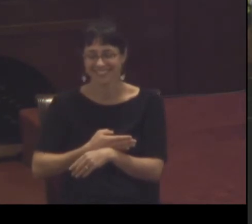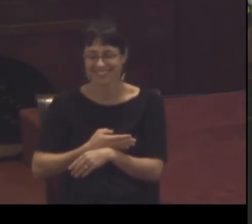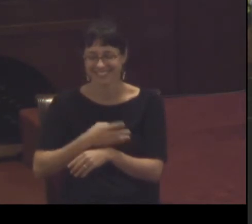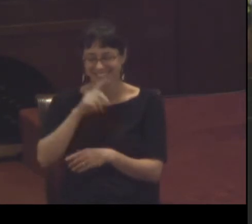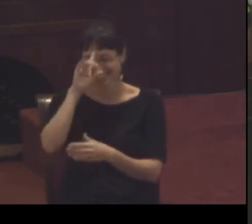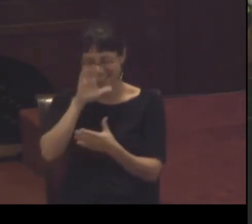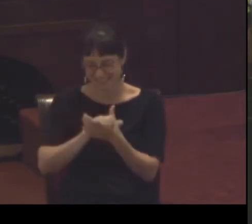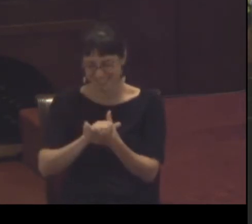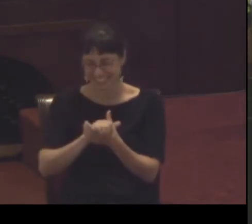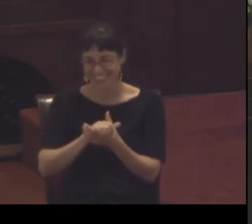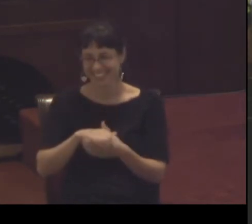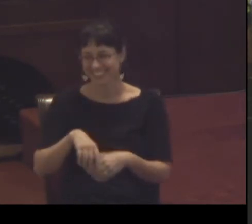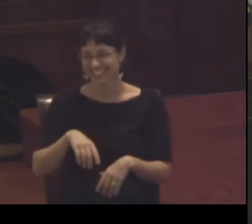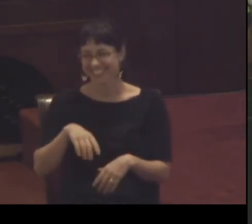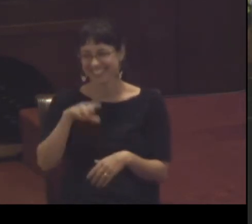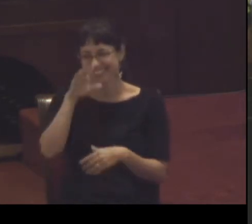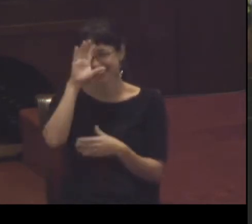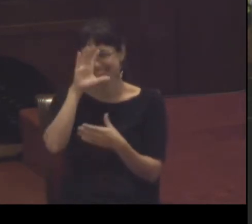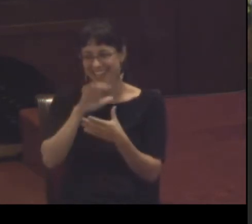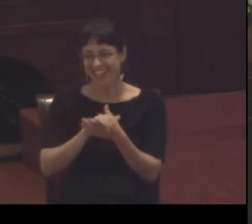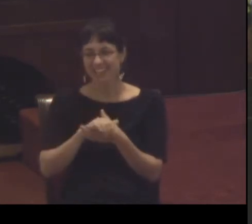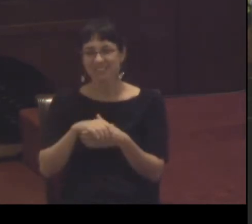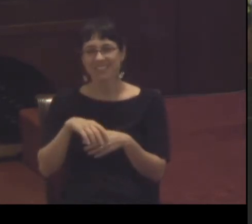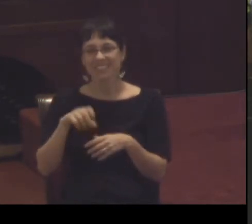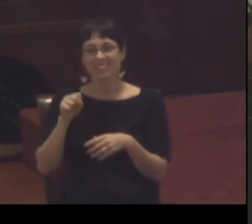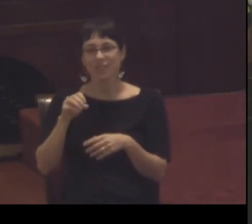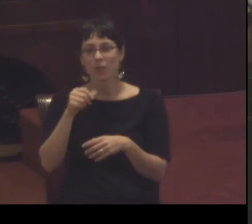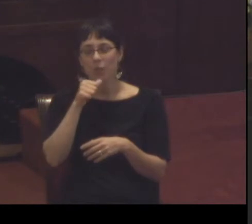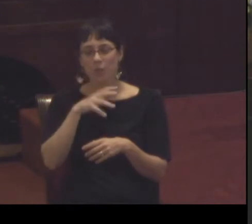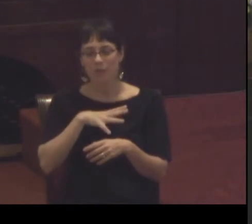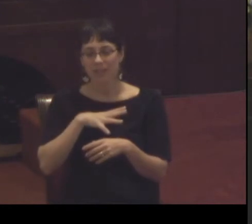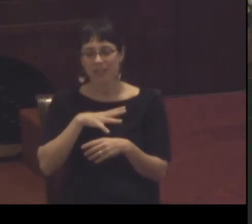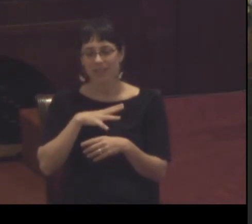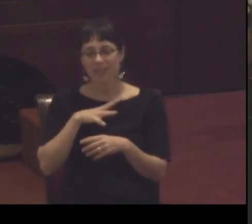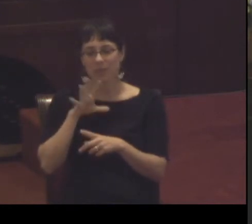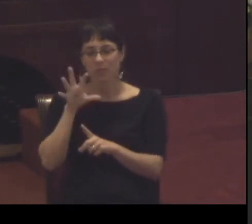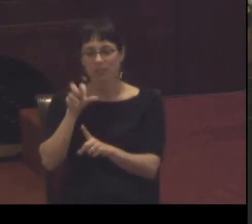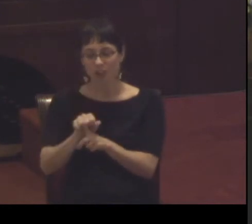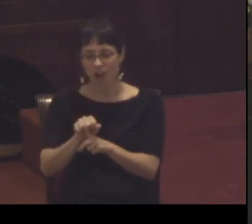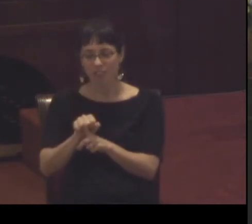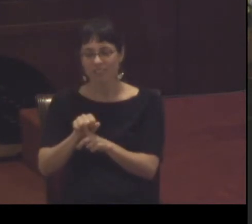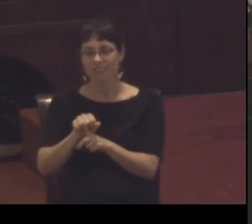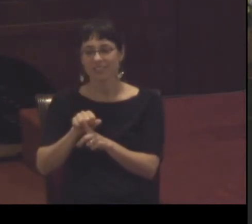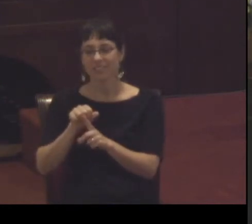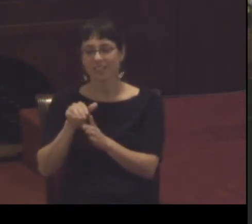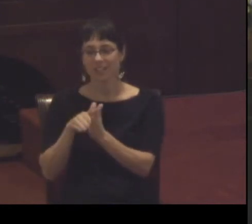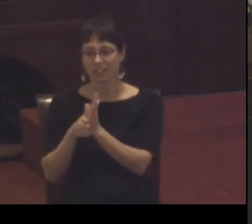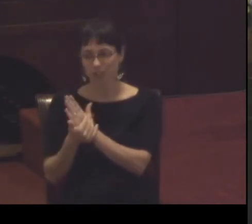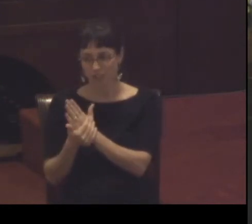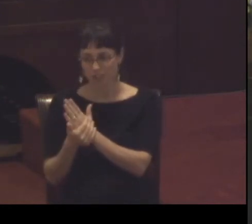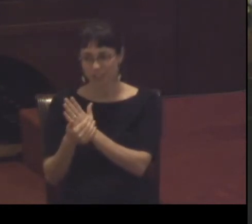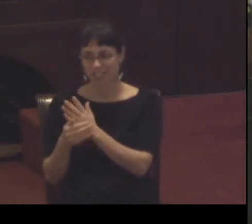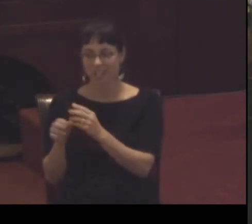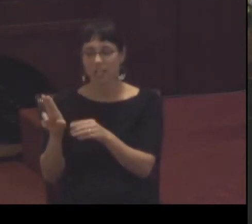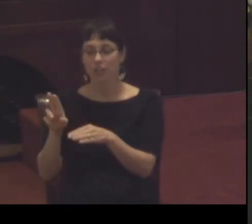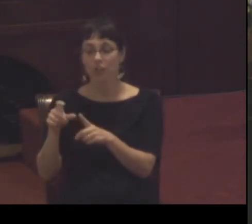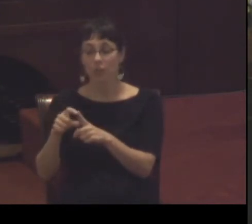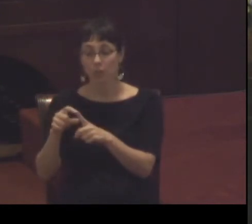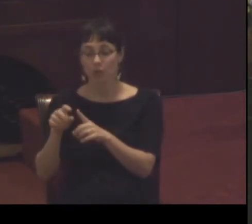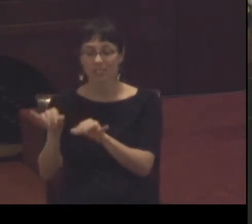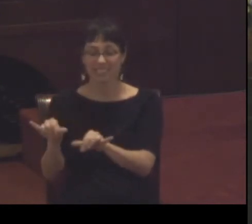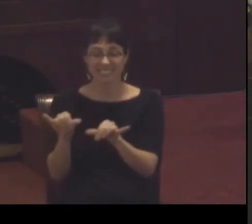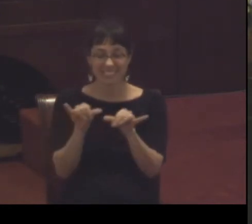comprehend caught in adultery there's a sense of her being grasped